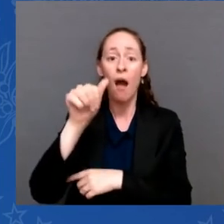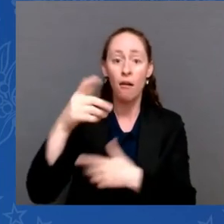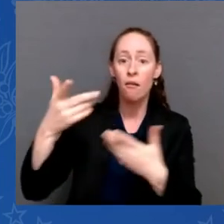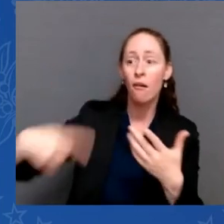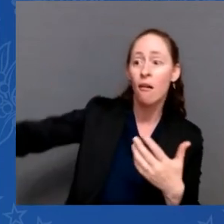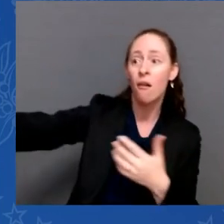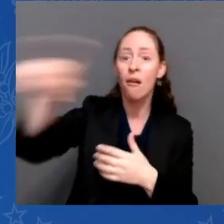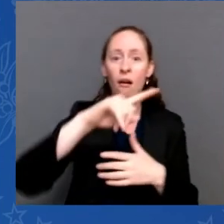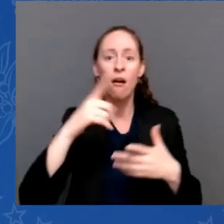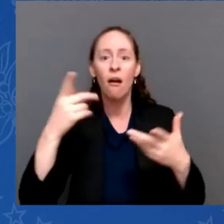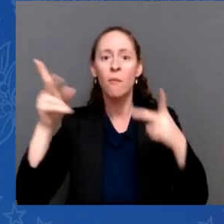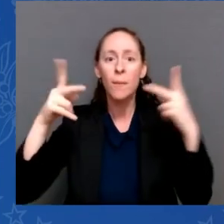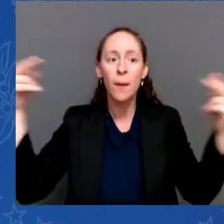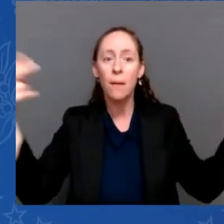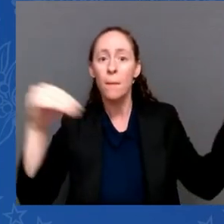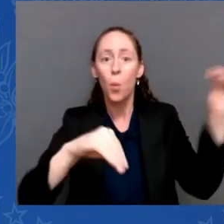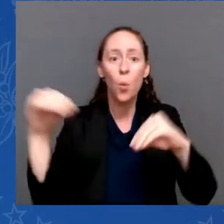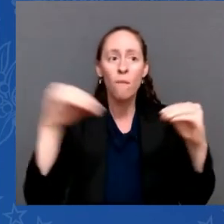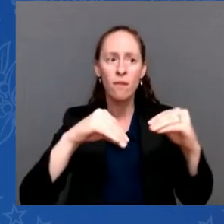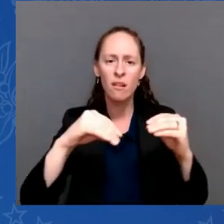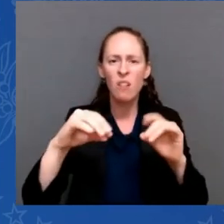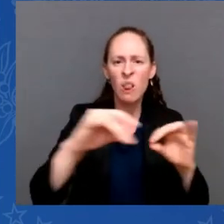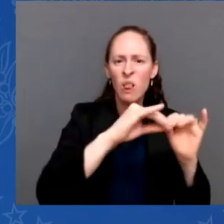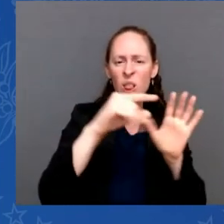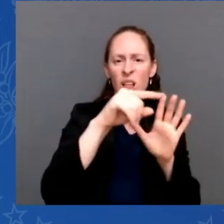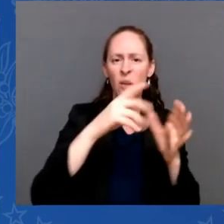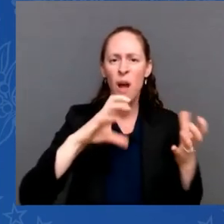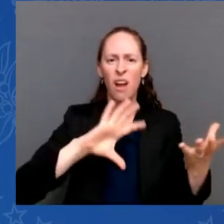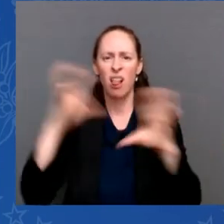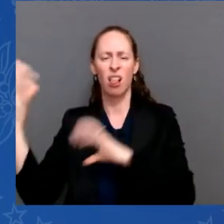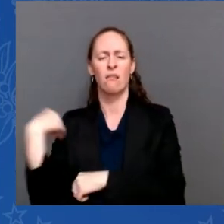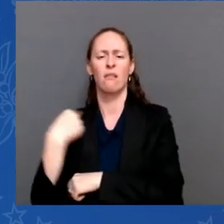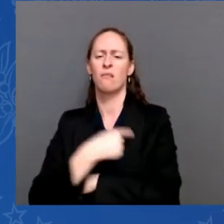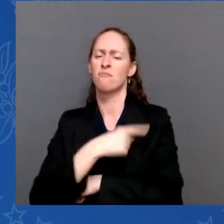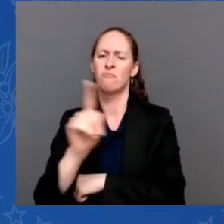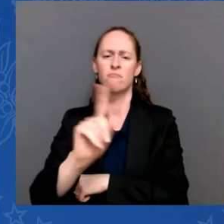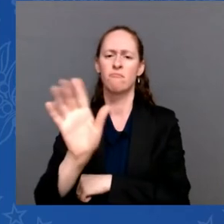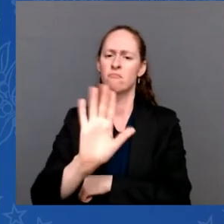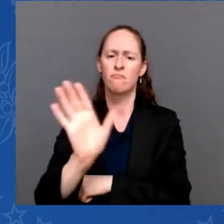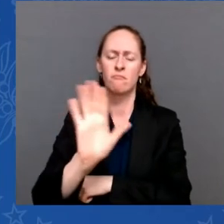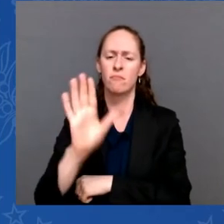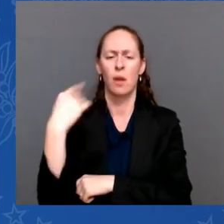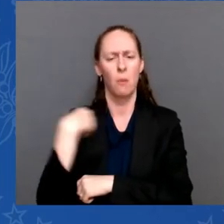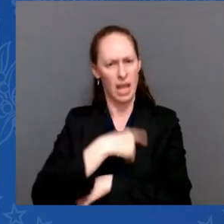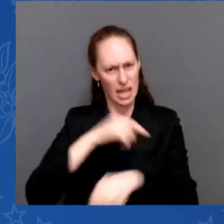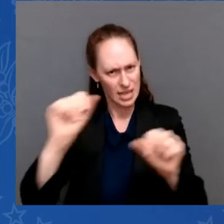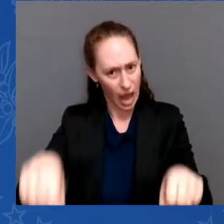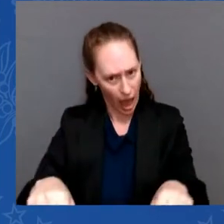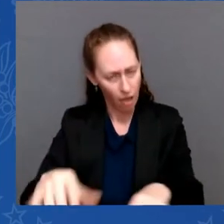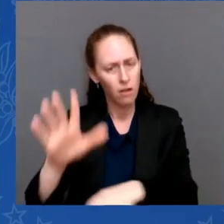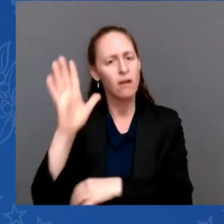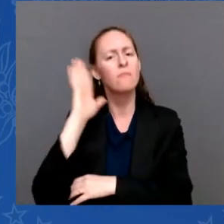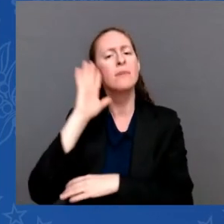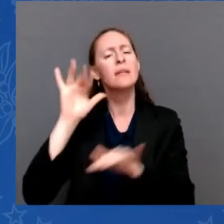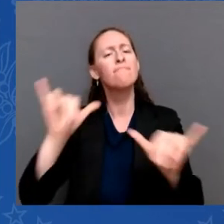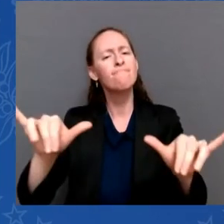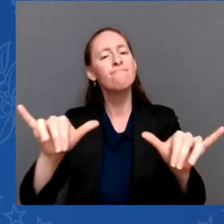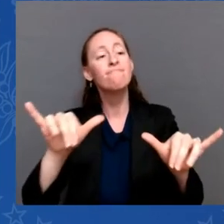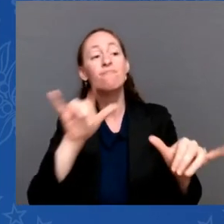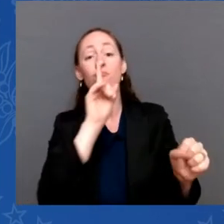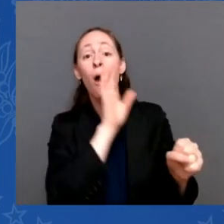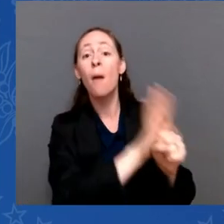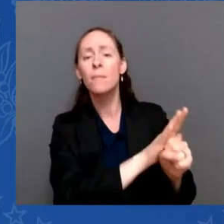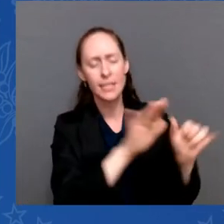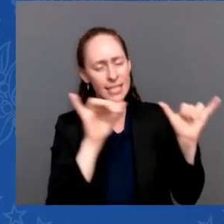we can and we'll always make good on the solemn pledge. My administration will continue to